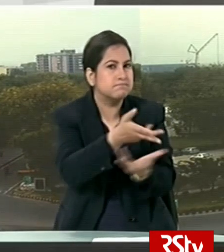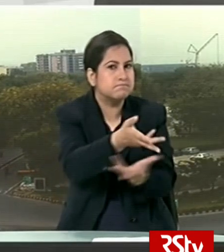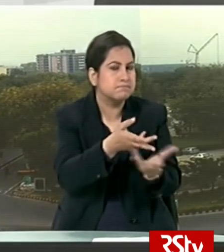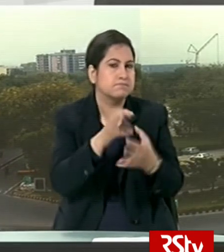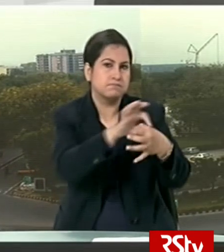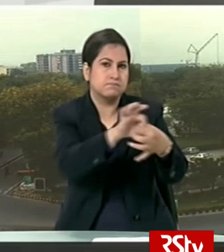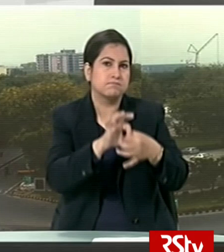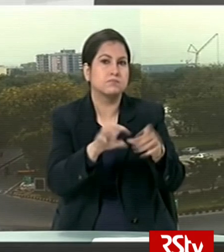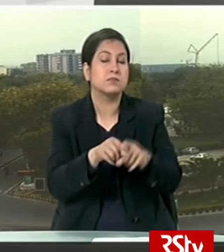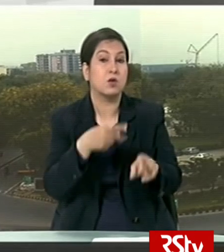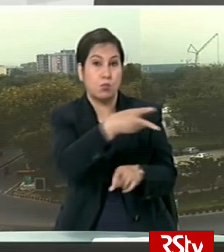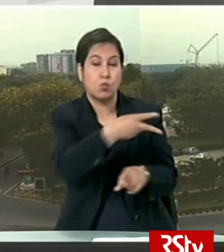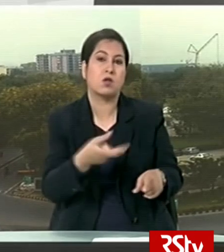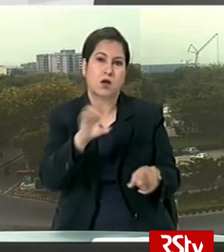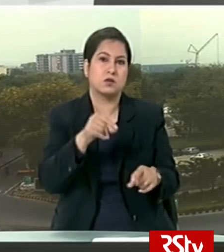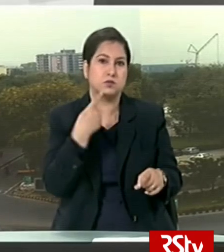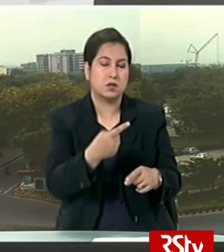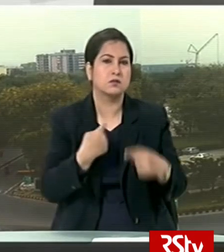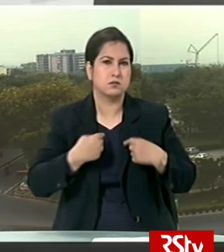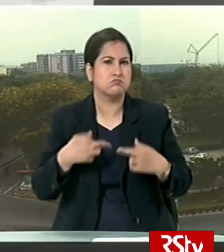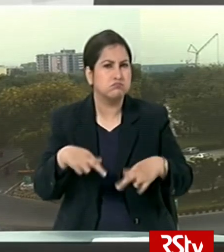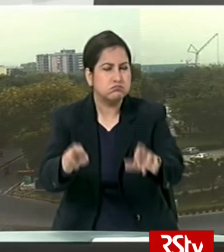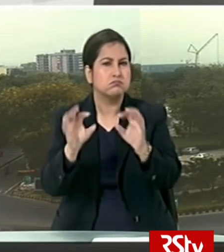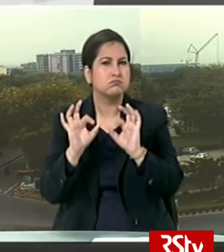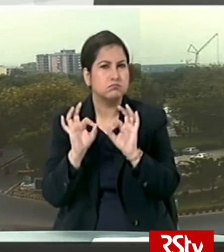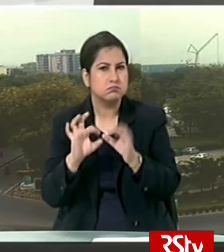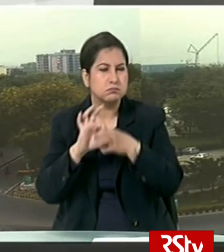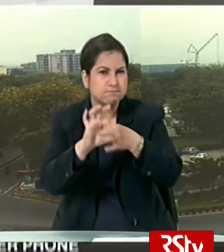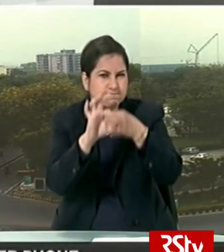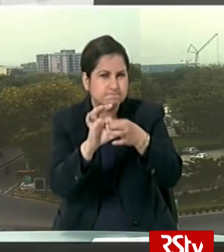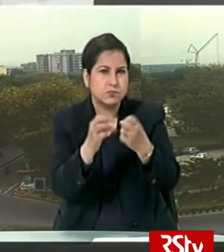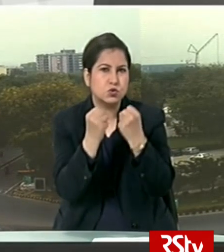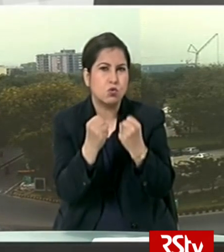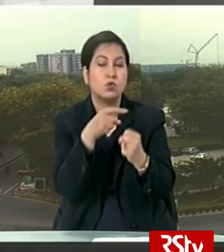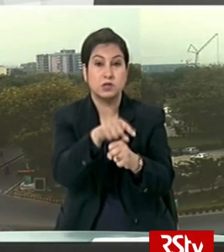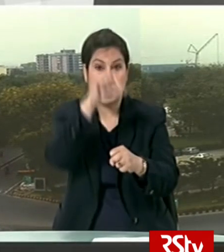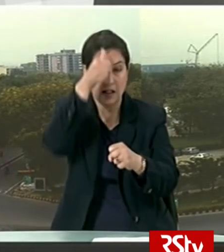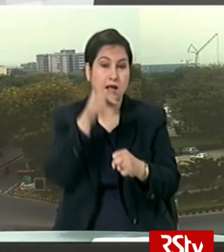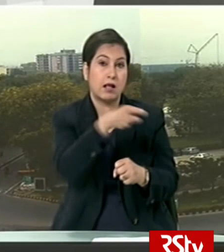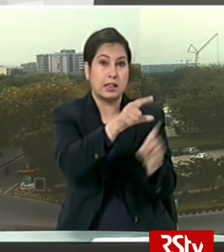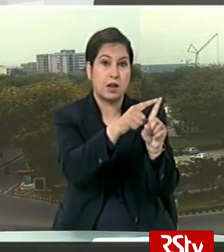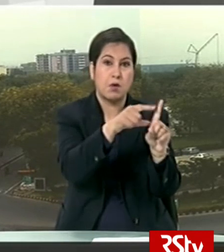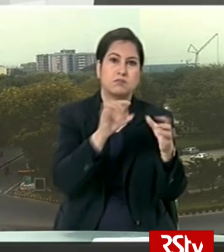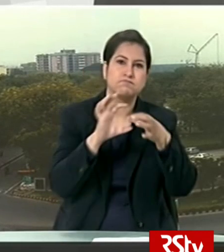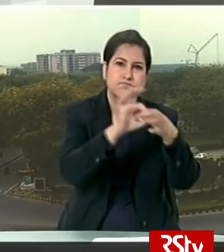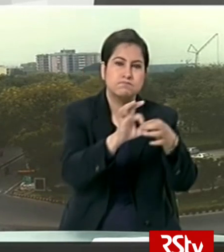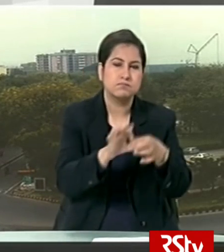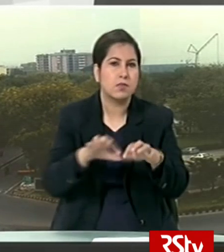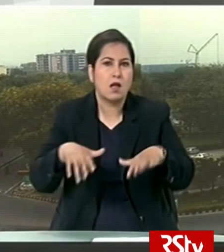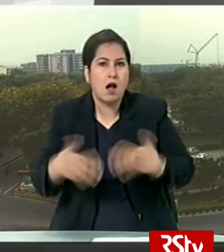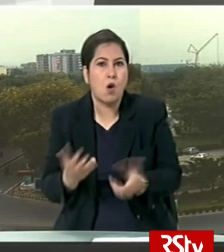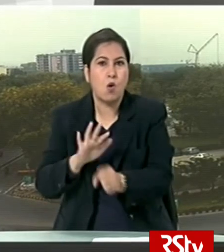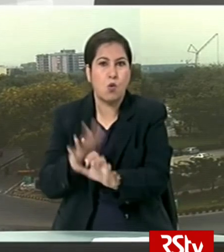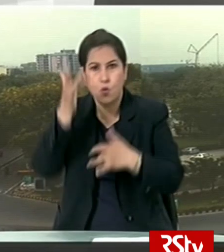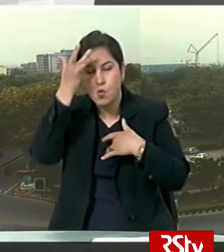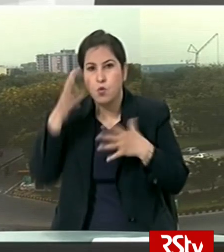experience both leaders reiterated their shared desire to further strengthen India-Denmark relations and discussed the ways in